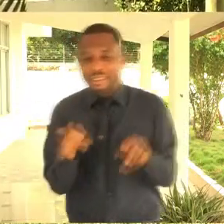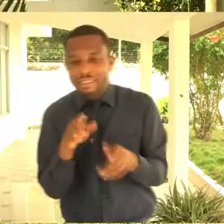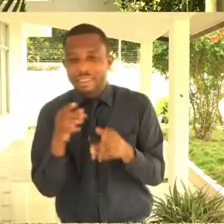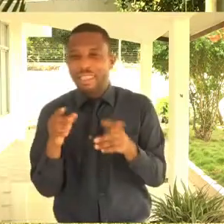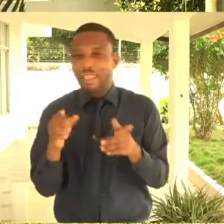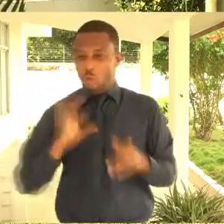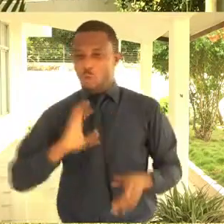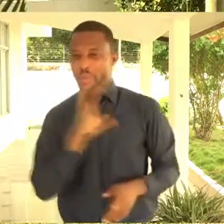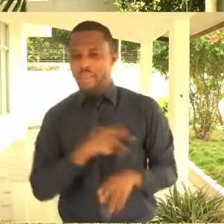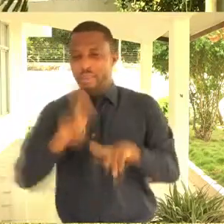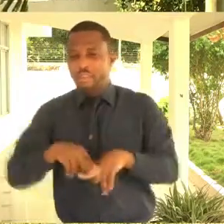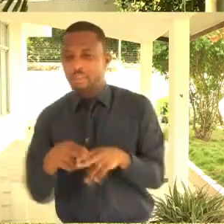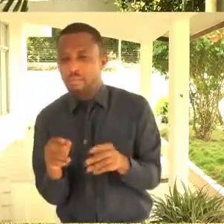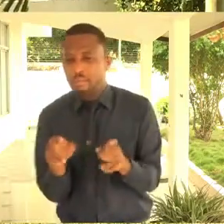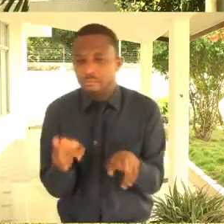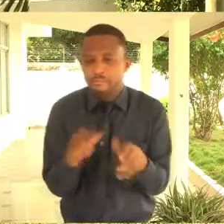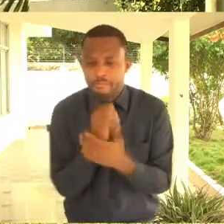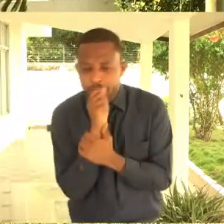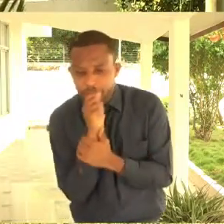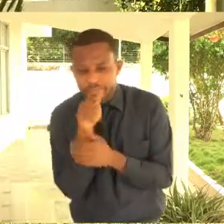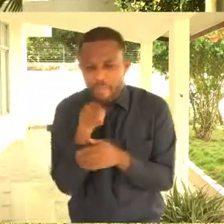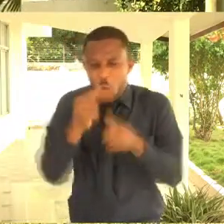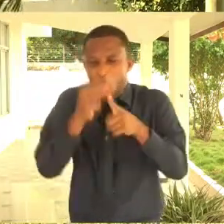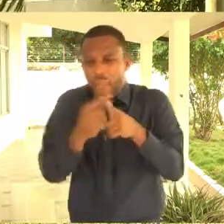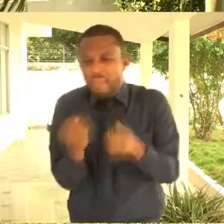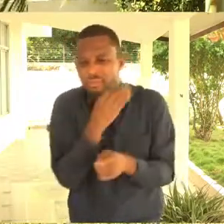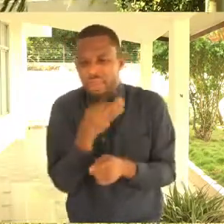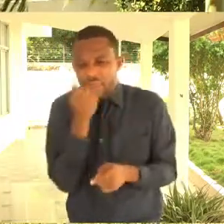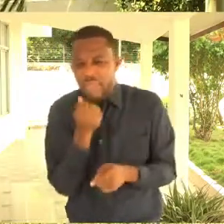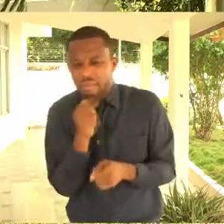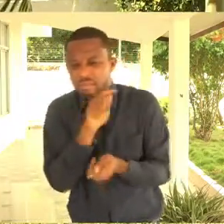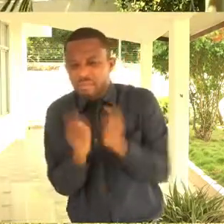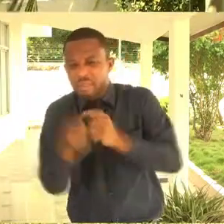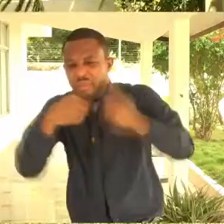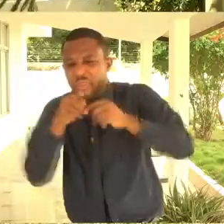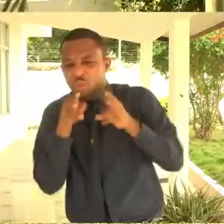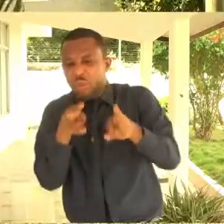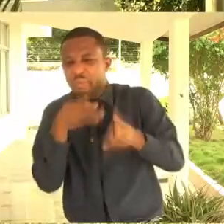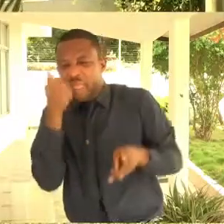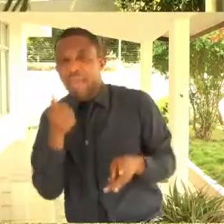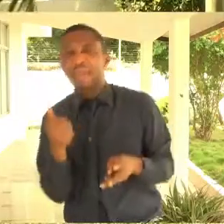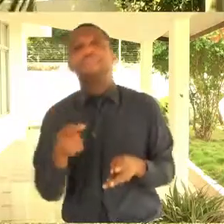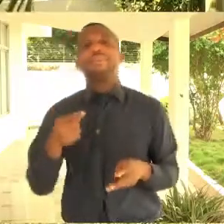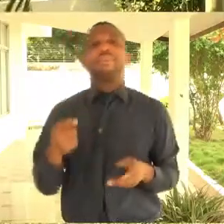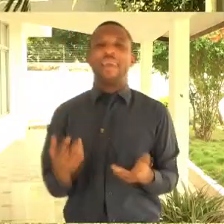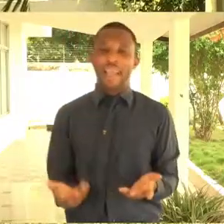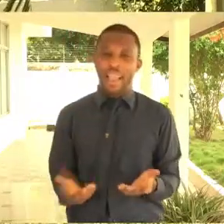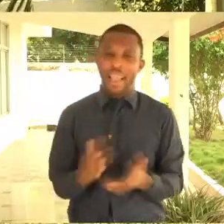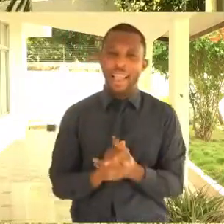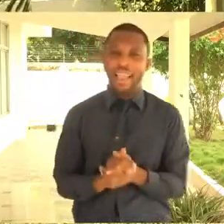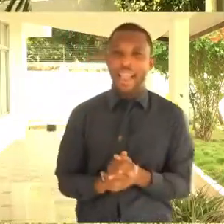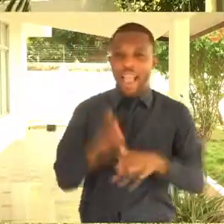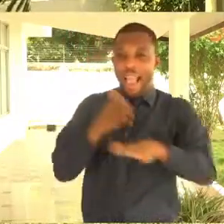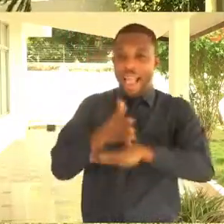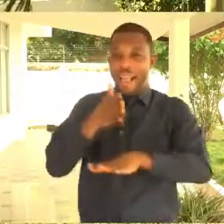at it and, you know, get a video done appropriately. And there is an interpreter on it big enough so the deaf community can see